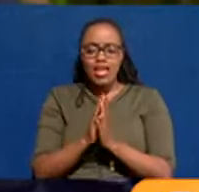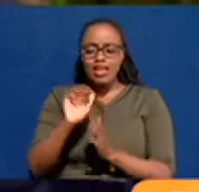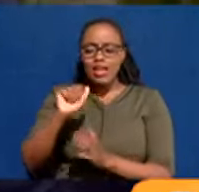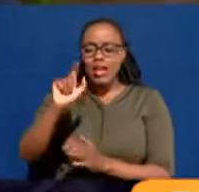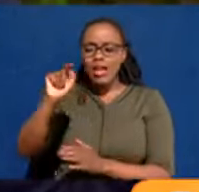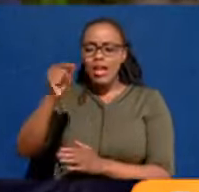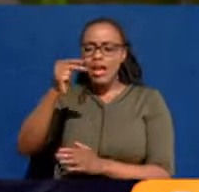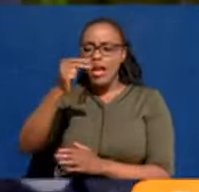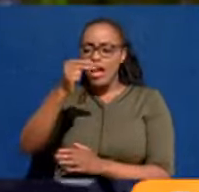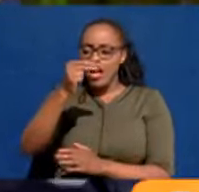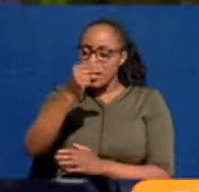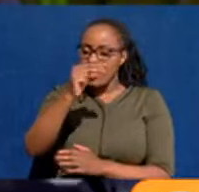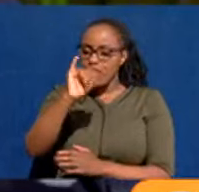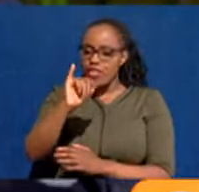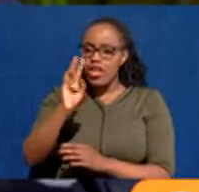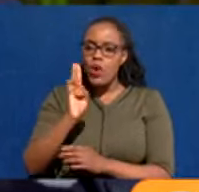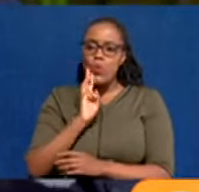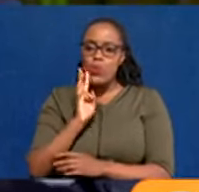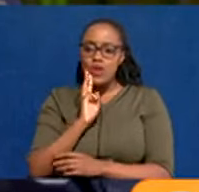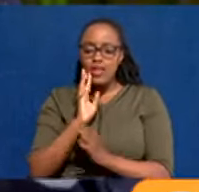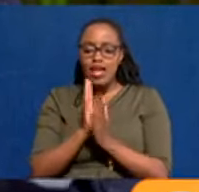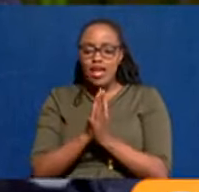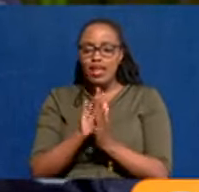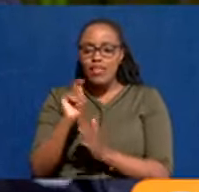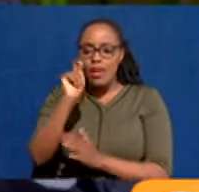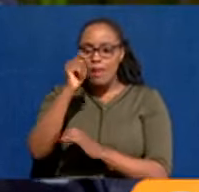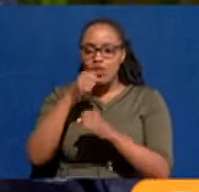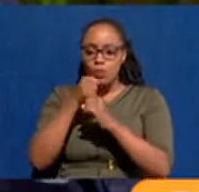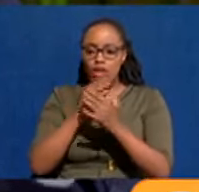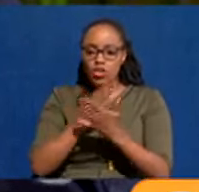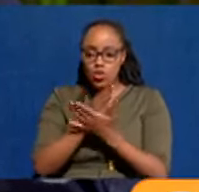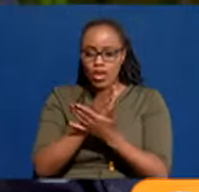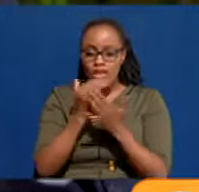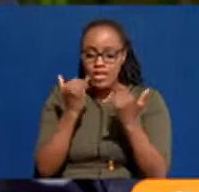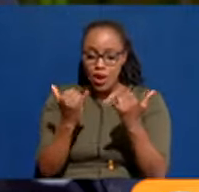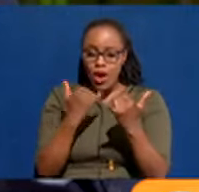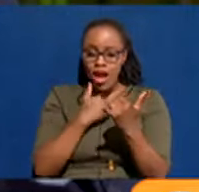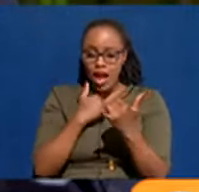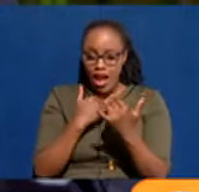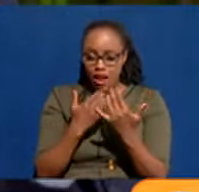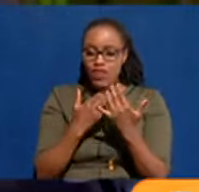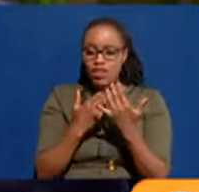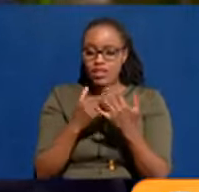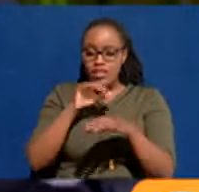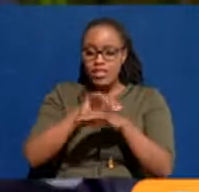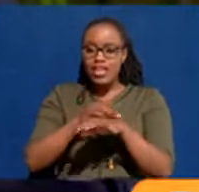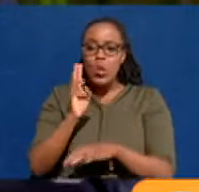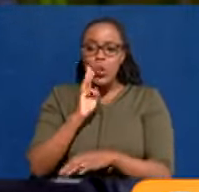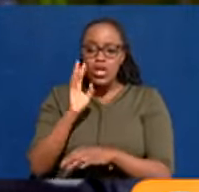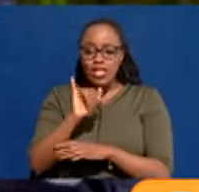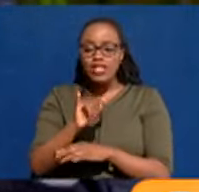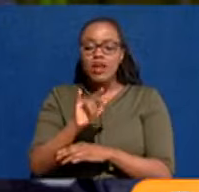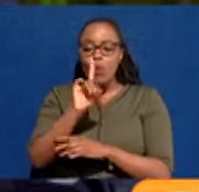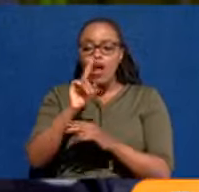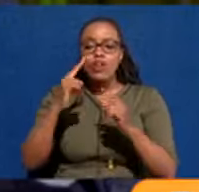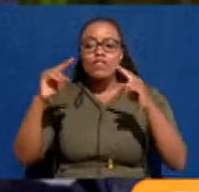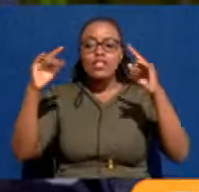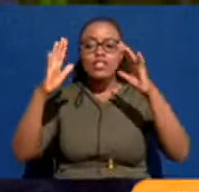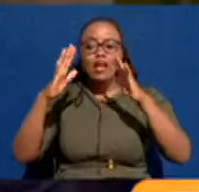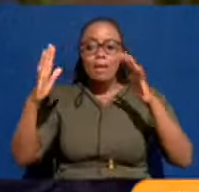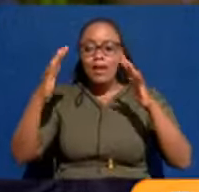water, and of course, hand-in-hand with the president, to make sure that Nairobians will now start receiving that water. So we count that as one of the successes,